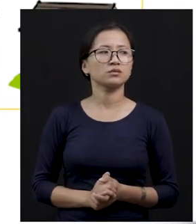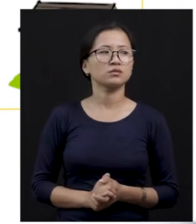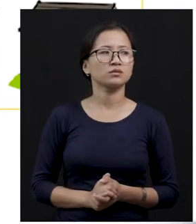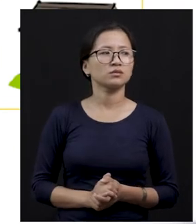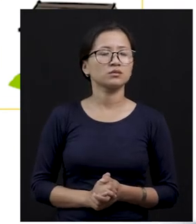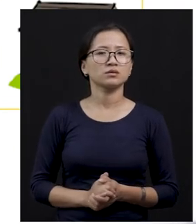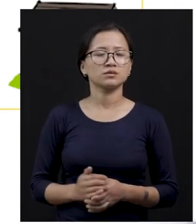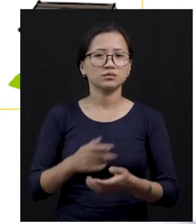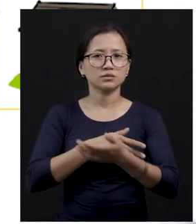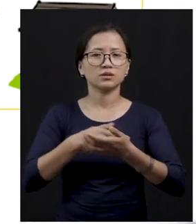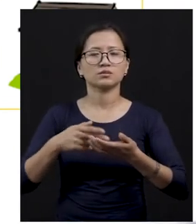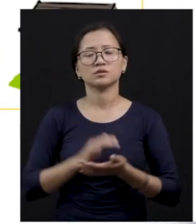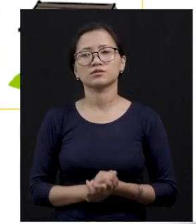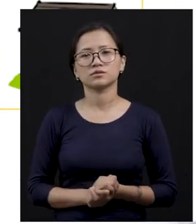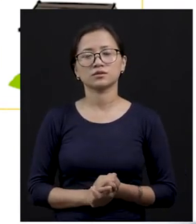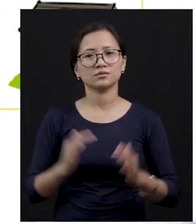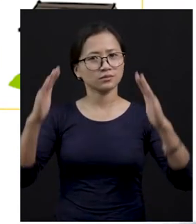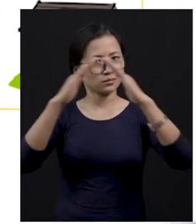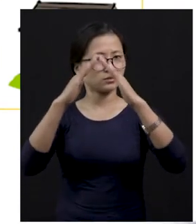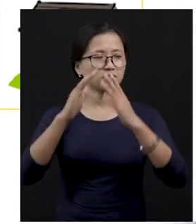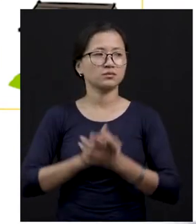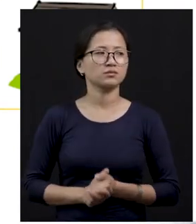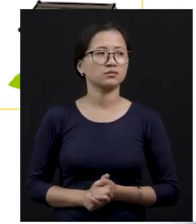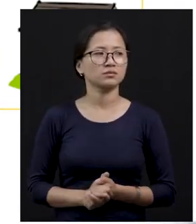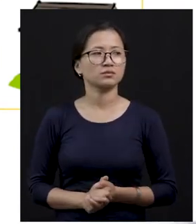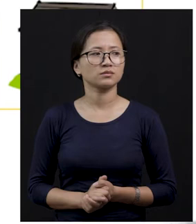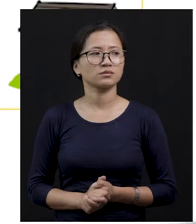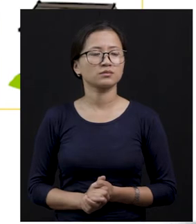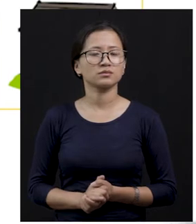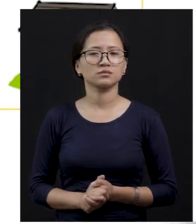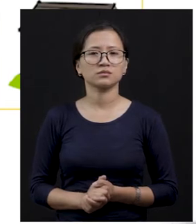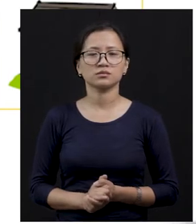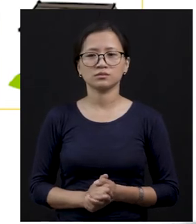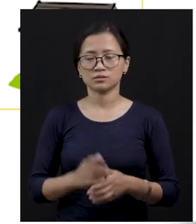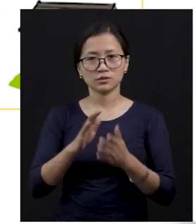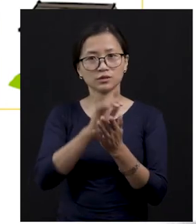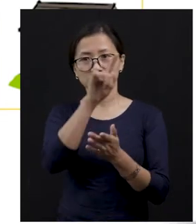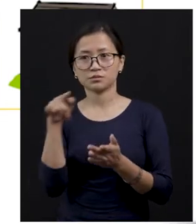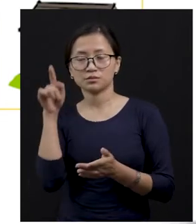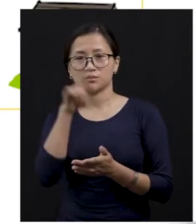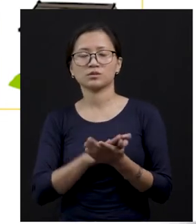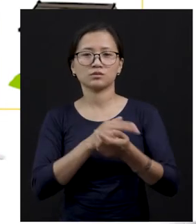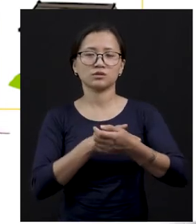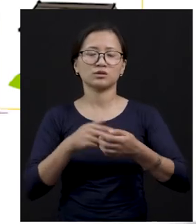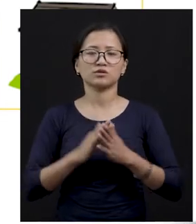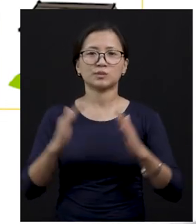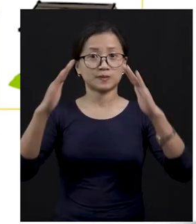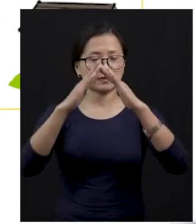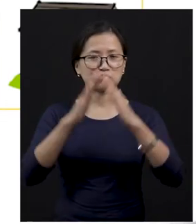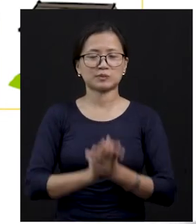know the names of the shelters, see? Let us match the names of the shelter